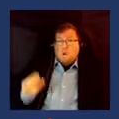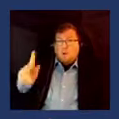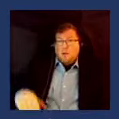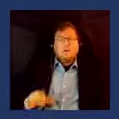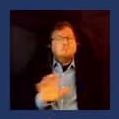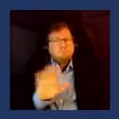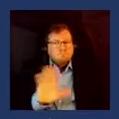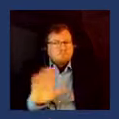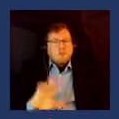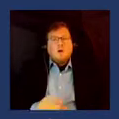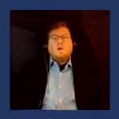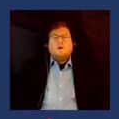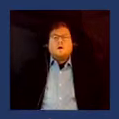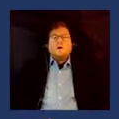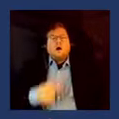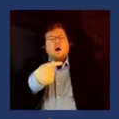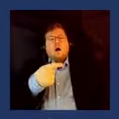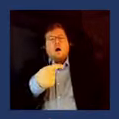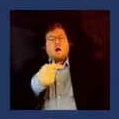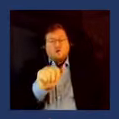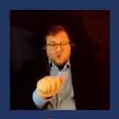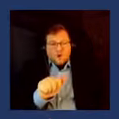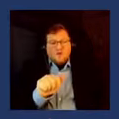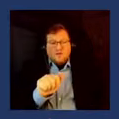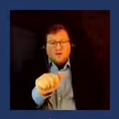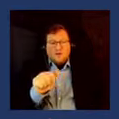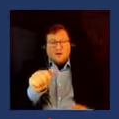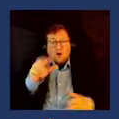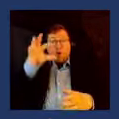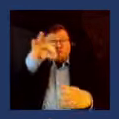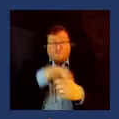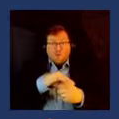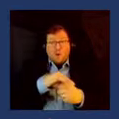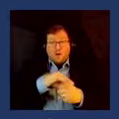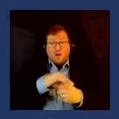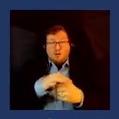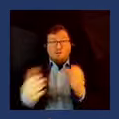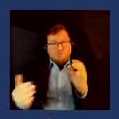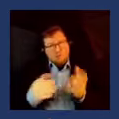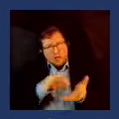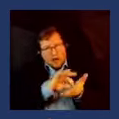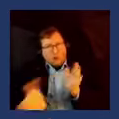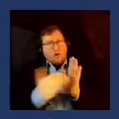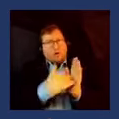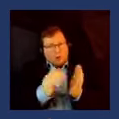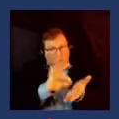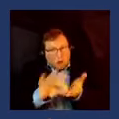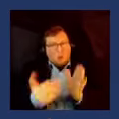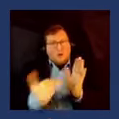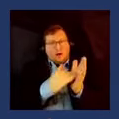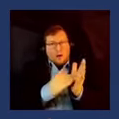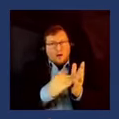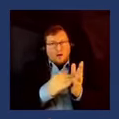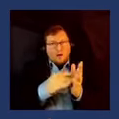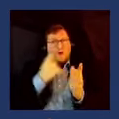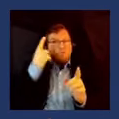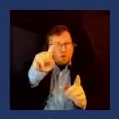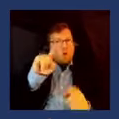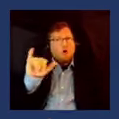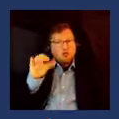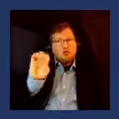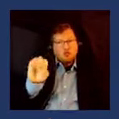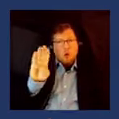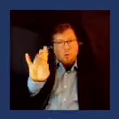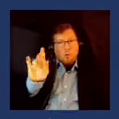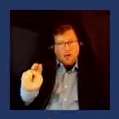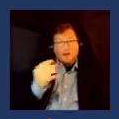ended up voting after recount after recount for Joe Biden and Kamala Harris